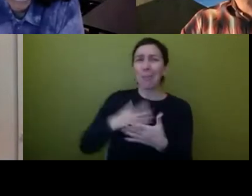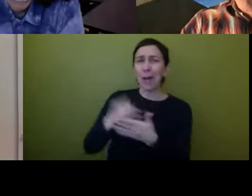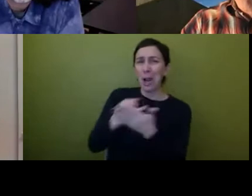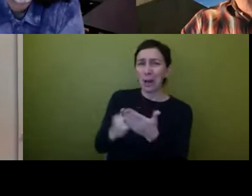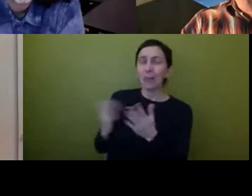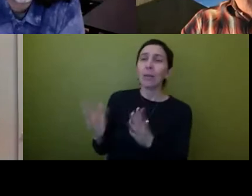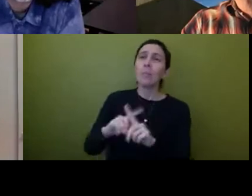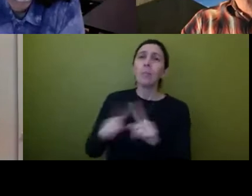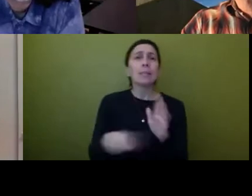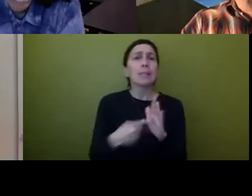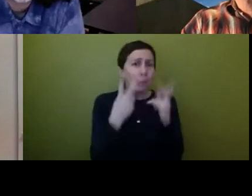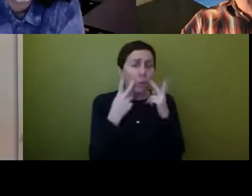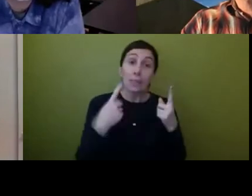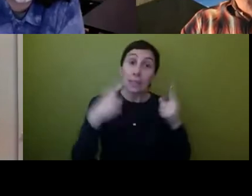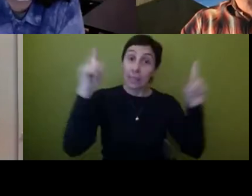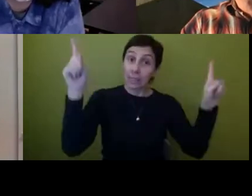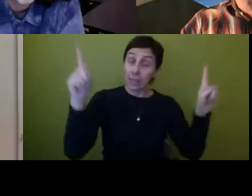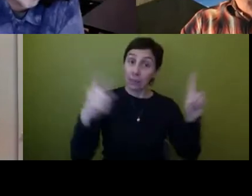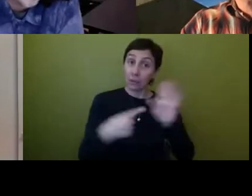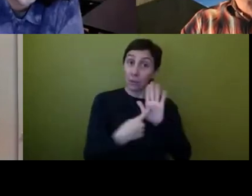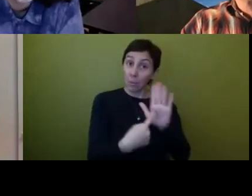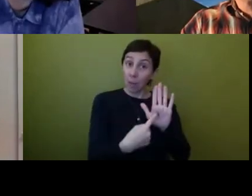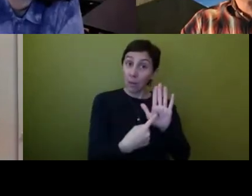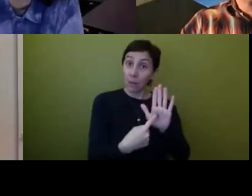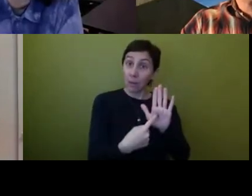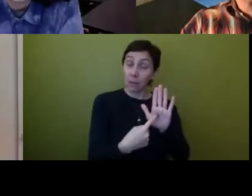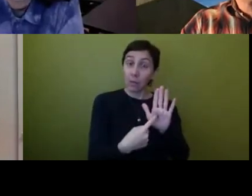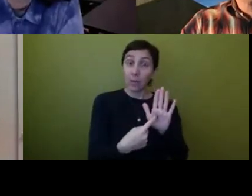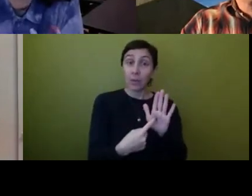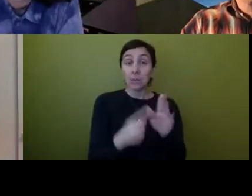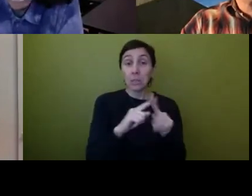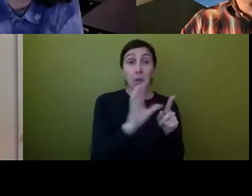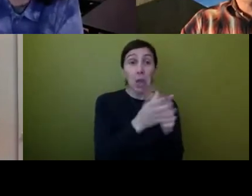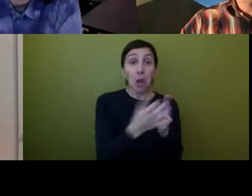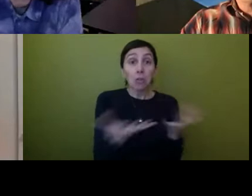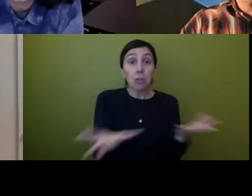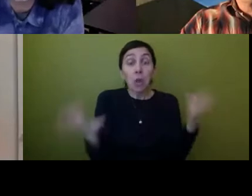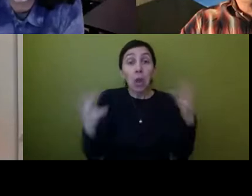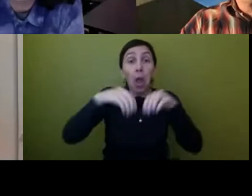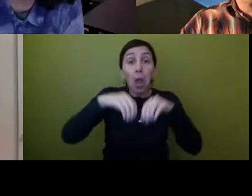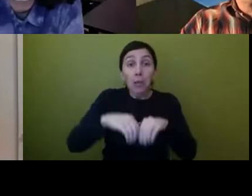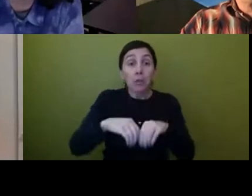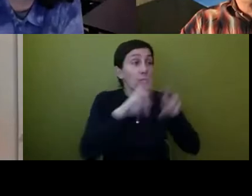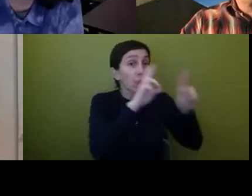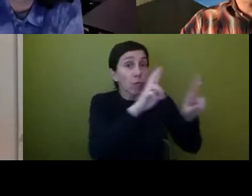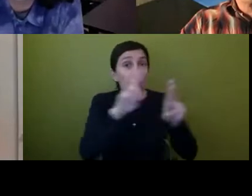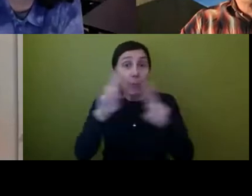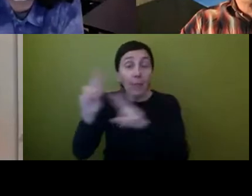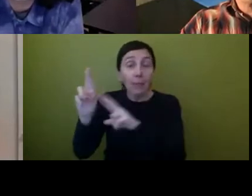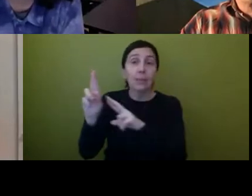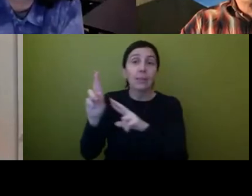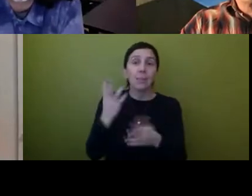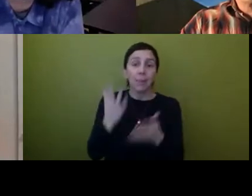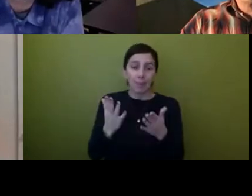a very successful use of of the sort of crossover where you can respectfully work with material that is not